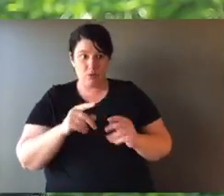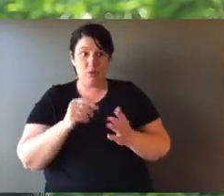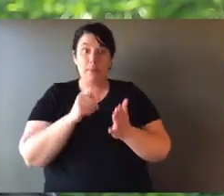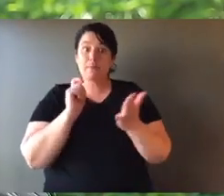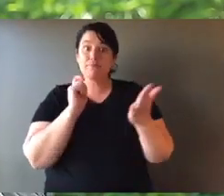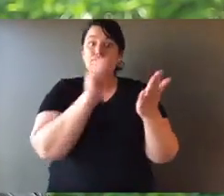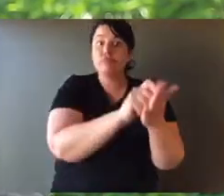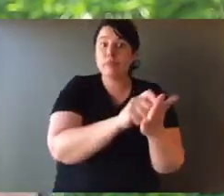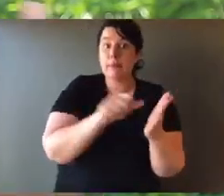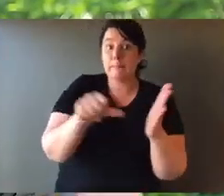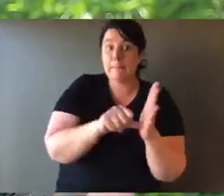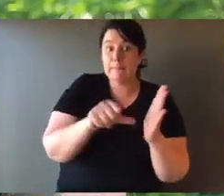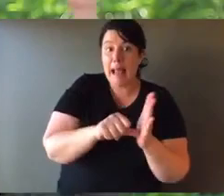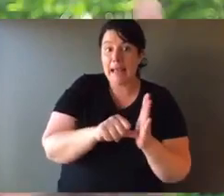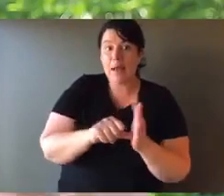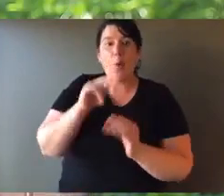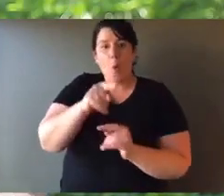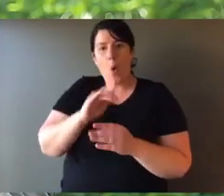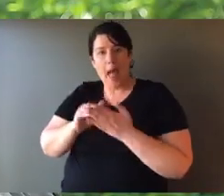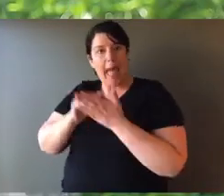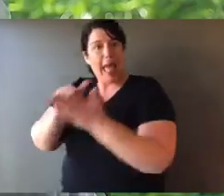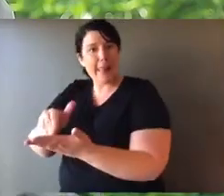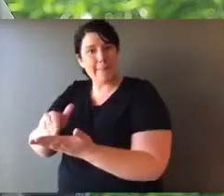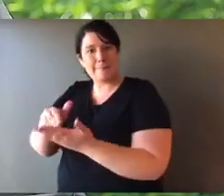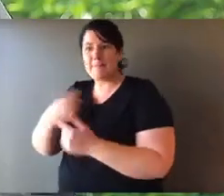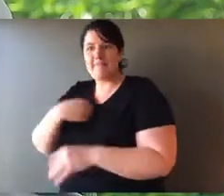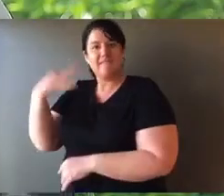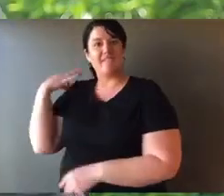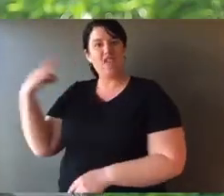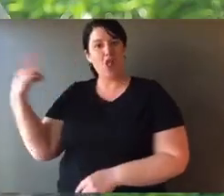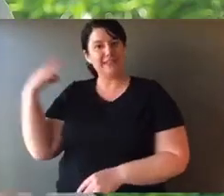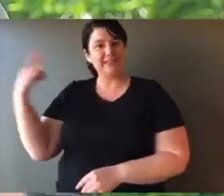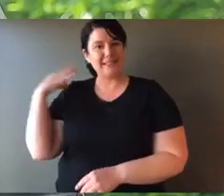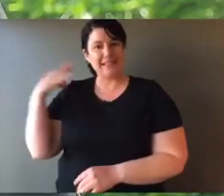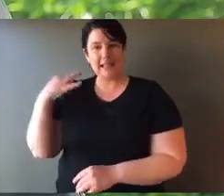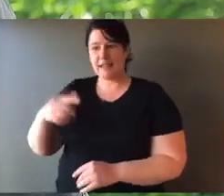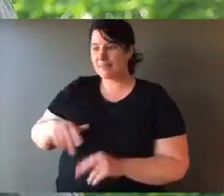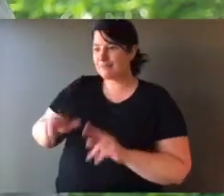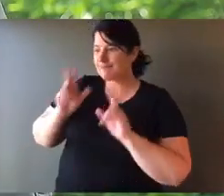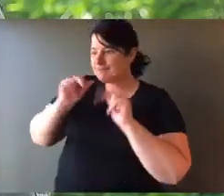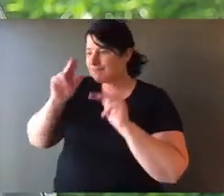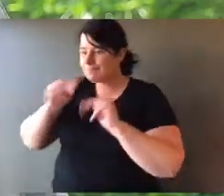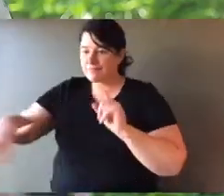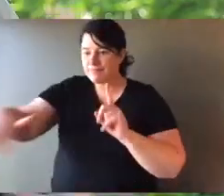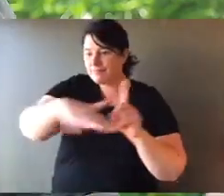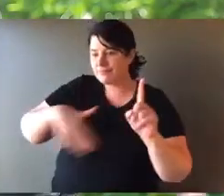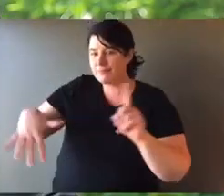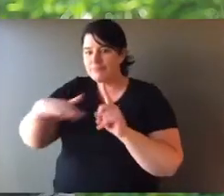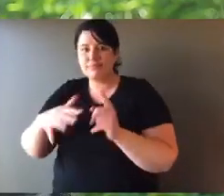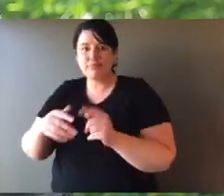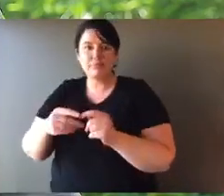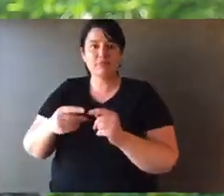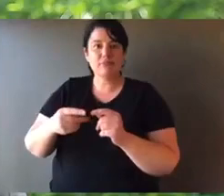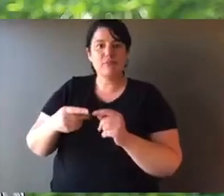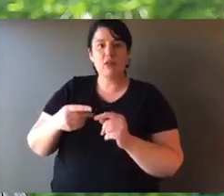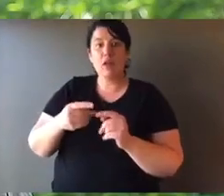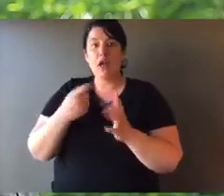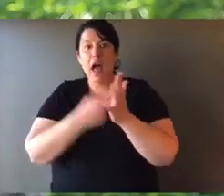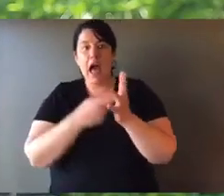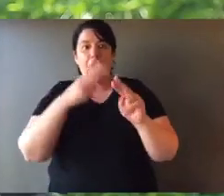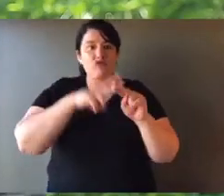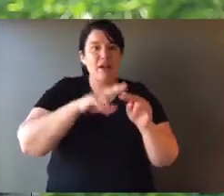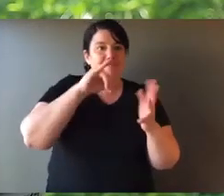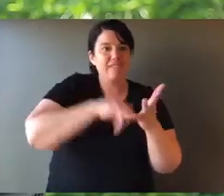what you're either investing in through donation, or what you're giving your activity through, through local land care groups, bush